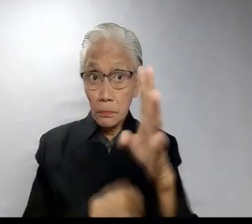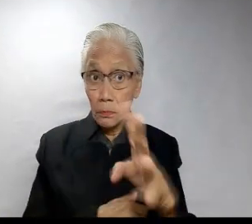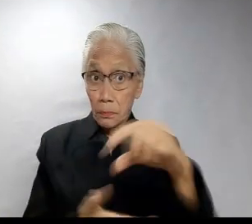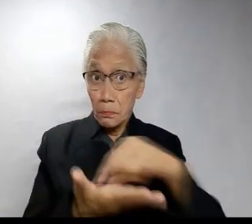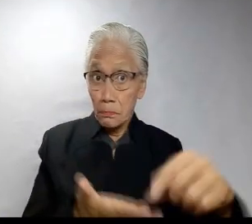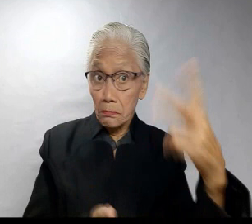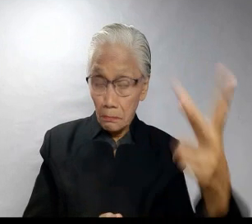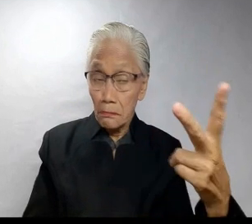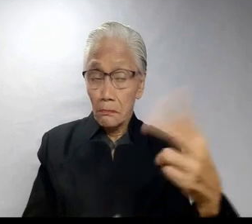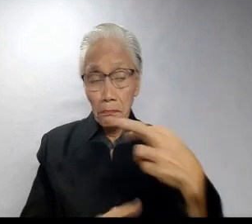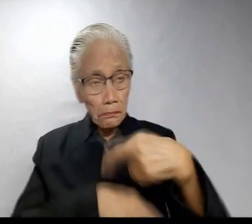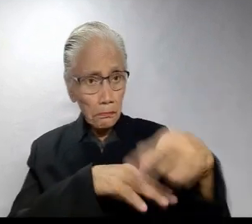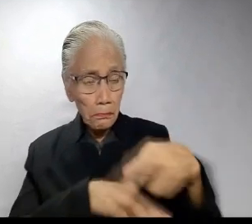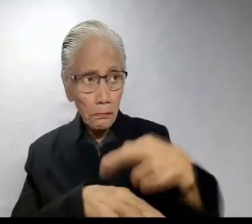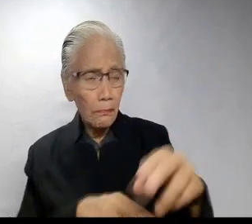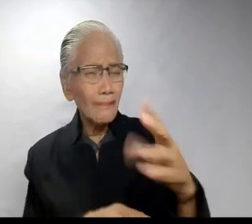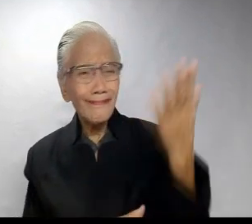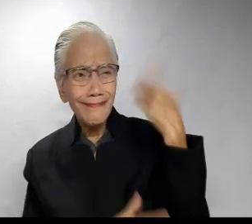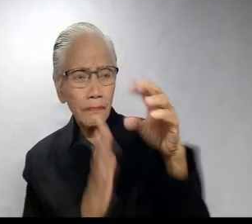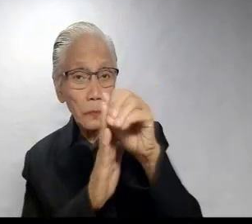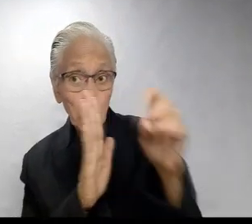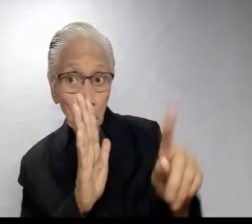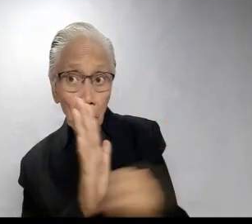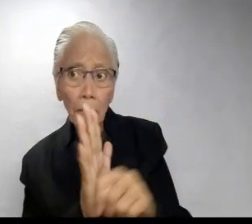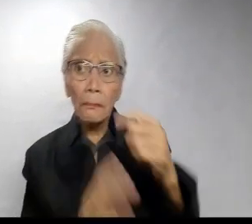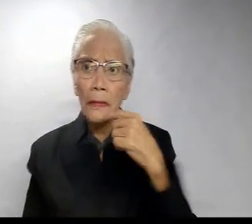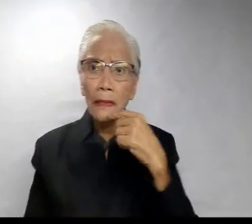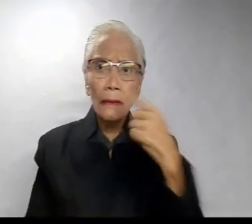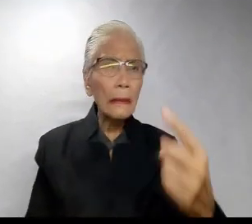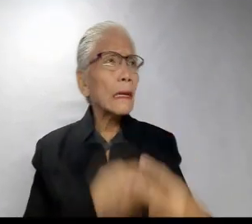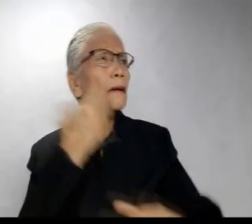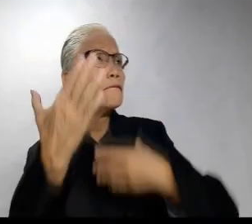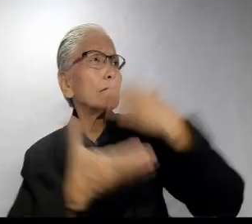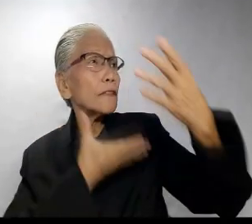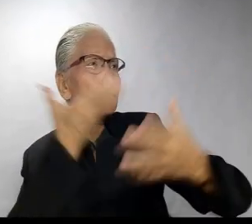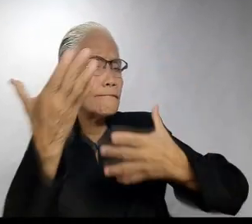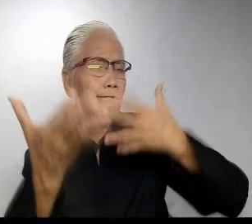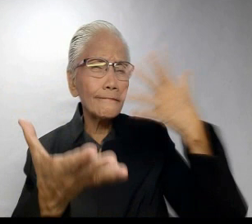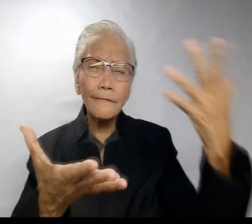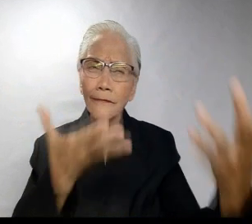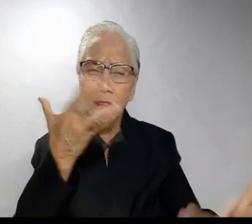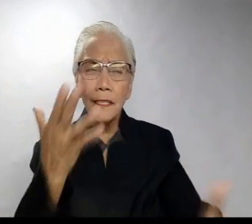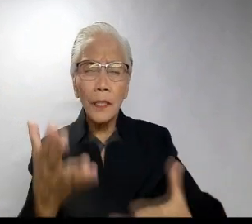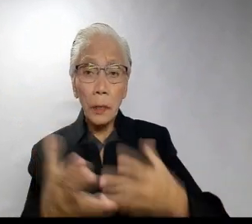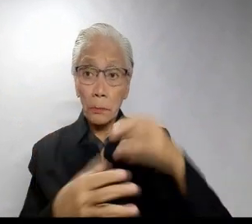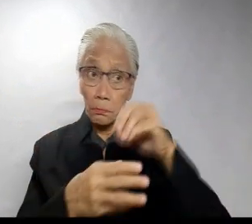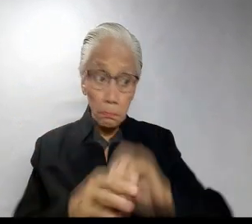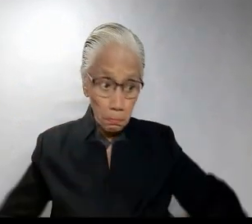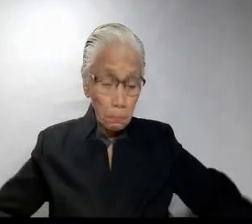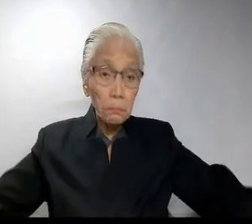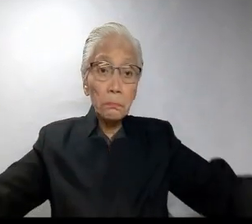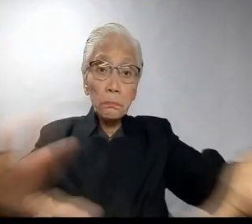is referring to when the Old Testament prophet alludes to a voice of one crying out